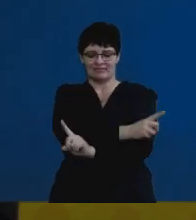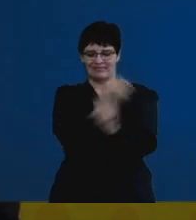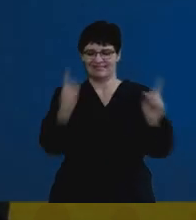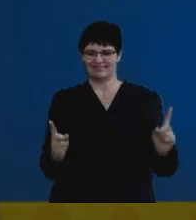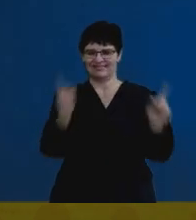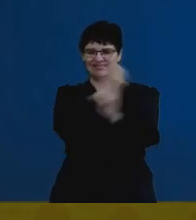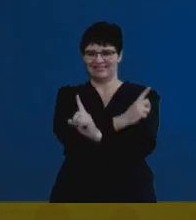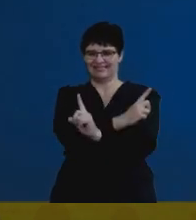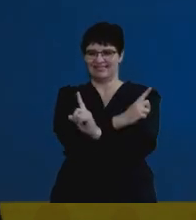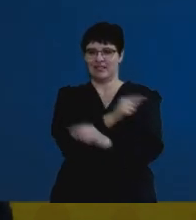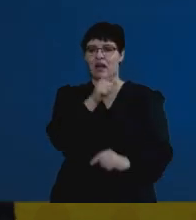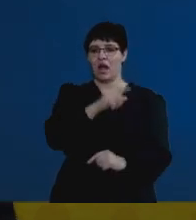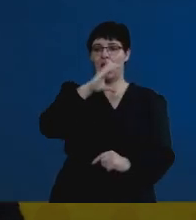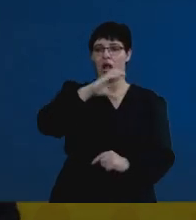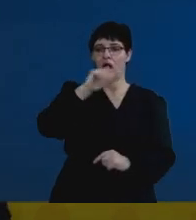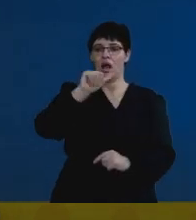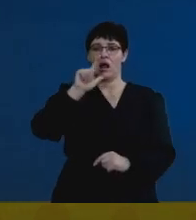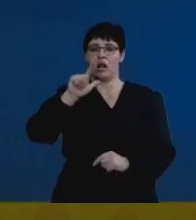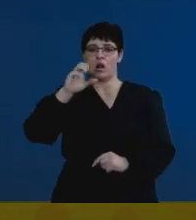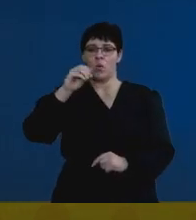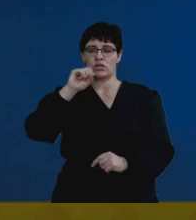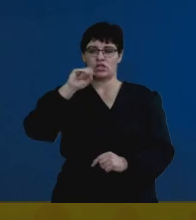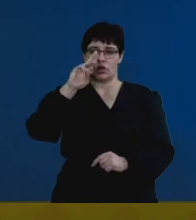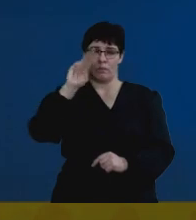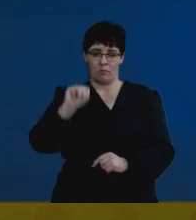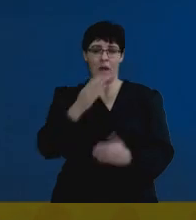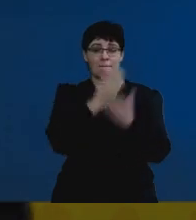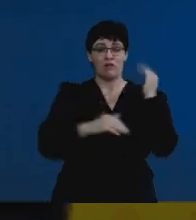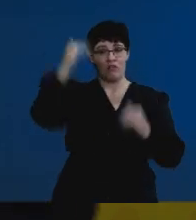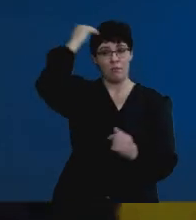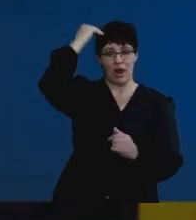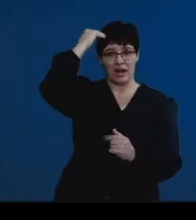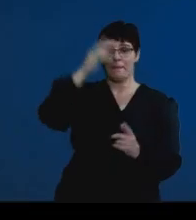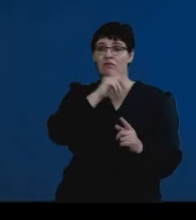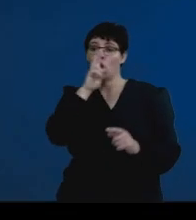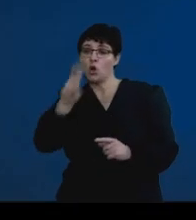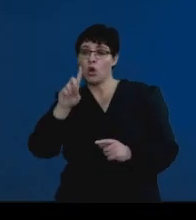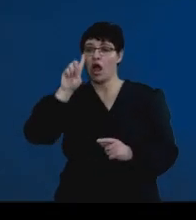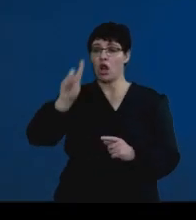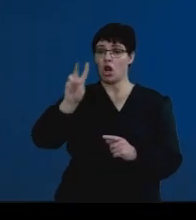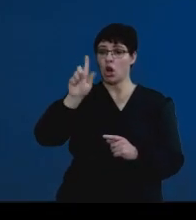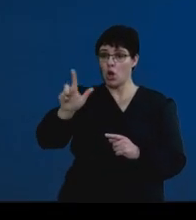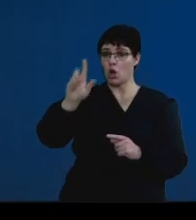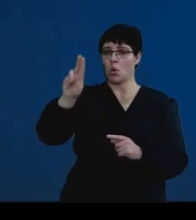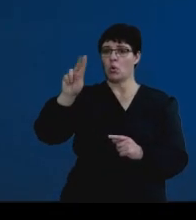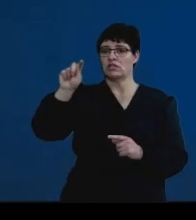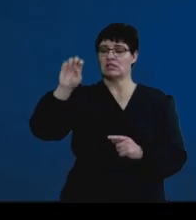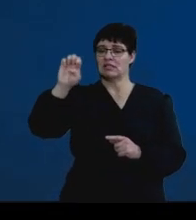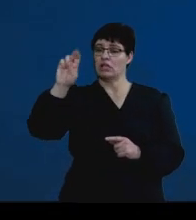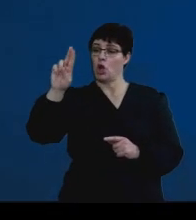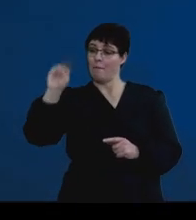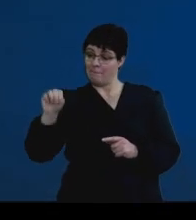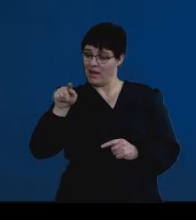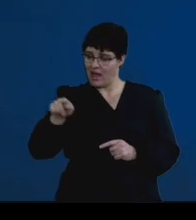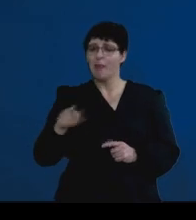When we look at the corpus callosum, that's a part of the brain. But when we look at the corpus luteum, that's a part of the